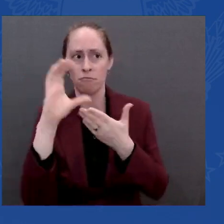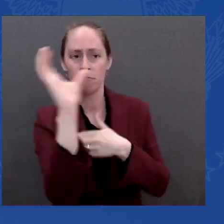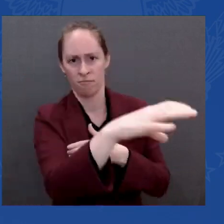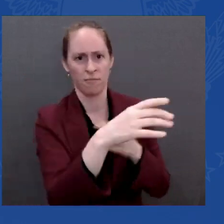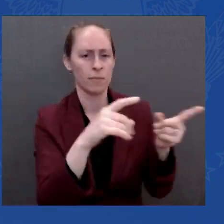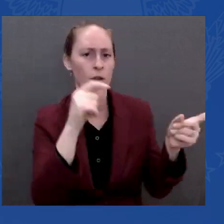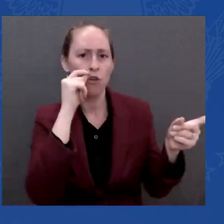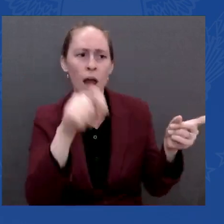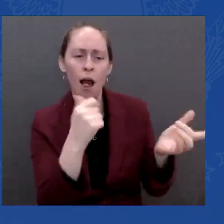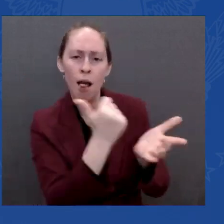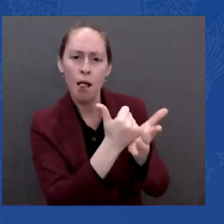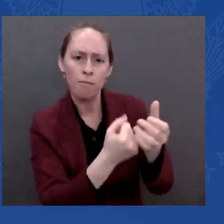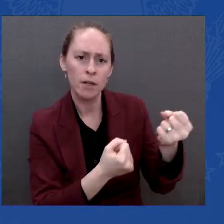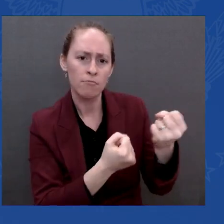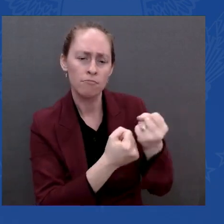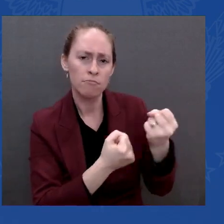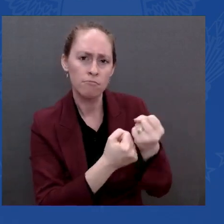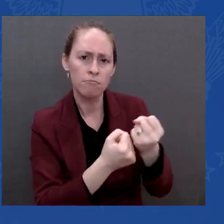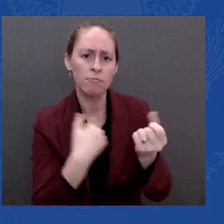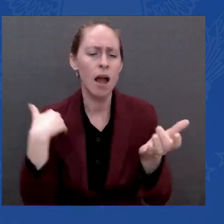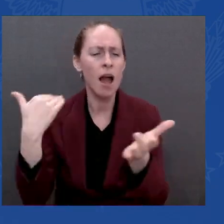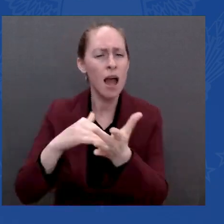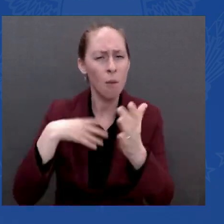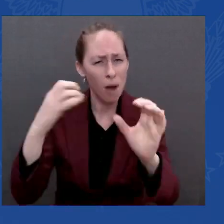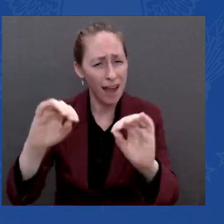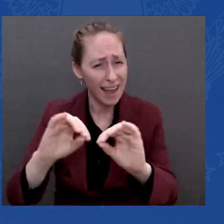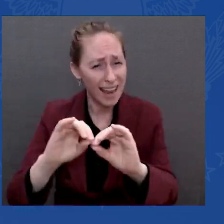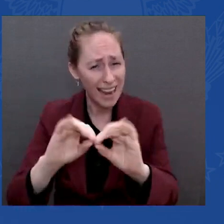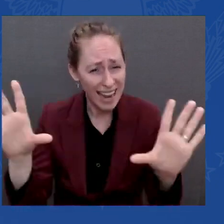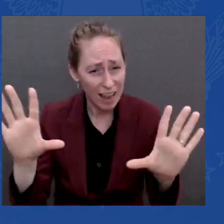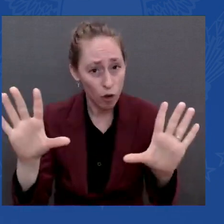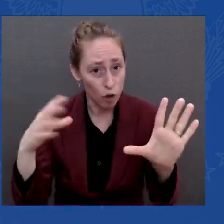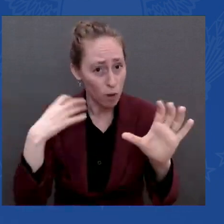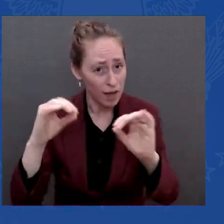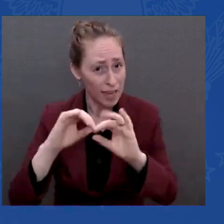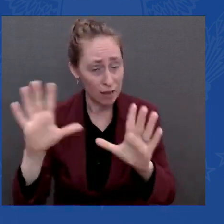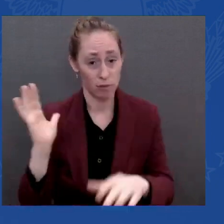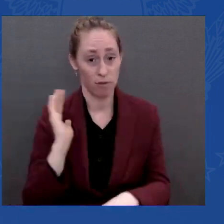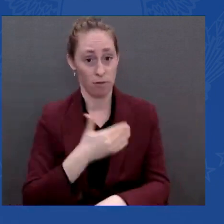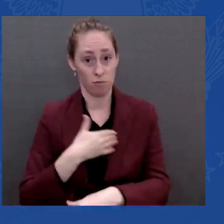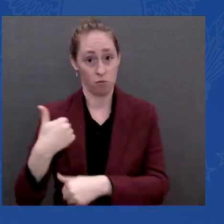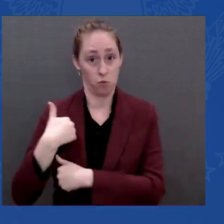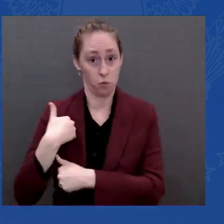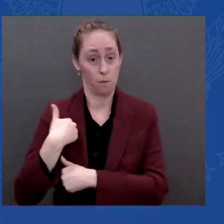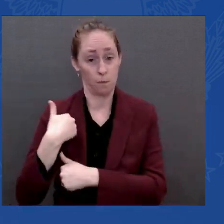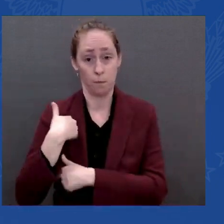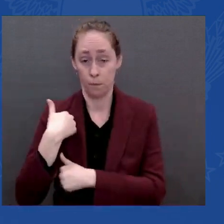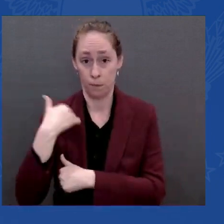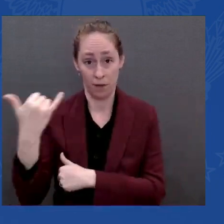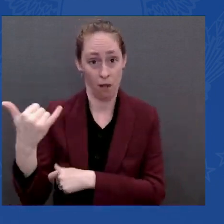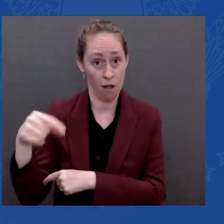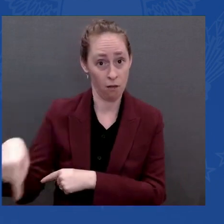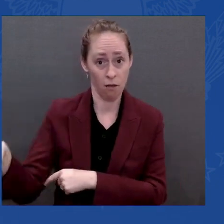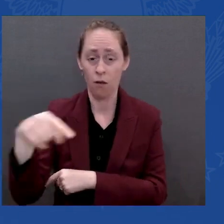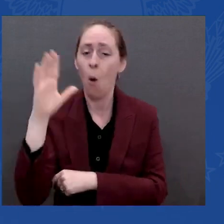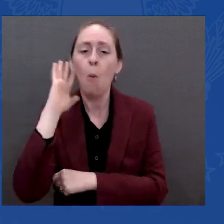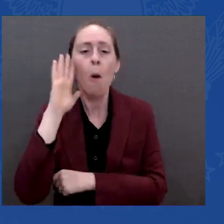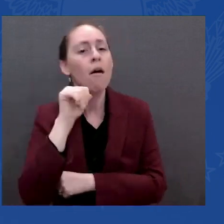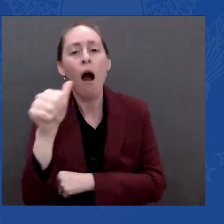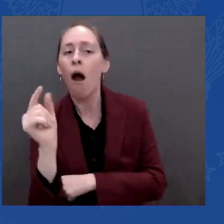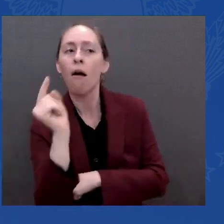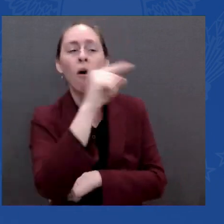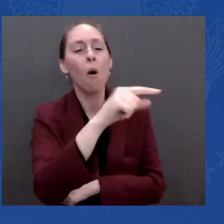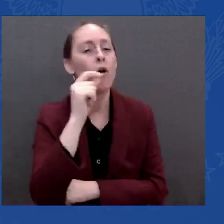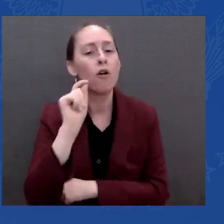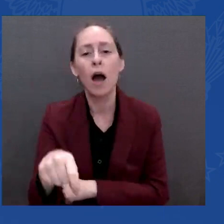Our forces are not and will not be engaged in a conflict with Russia in Ukraine. Our forces are